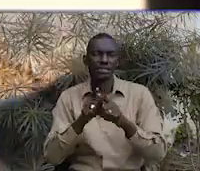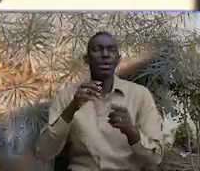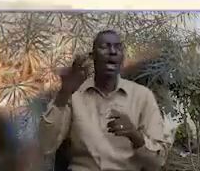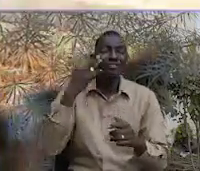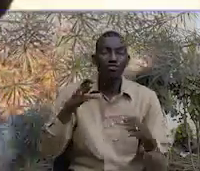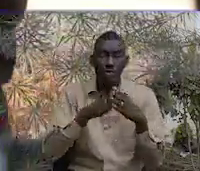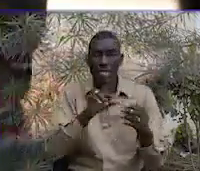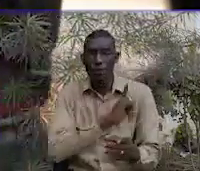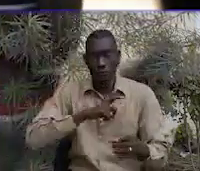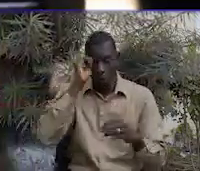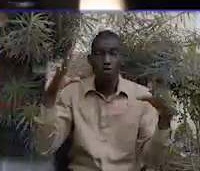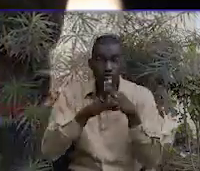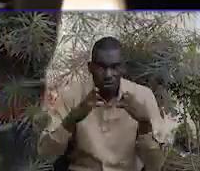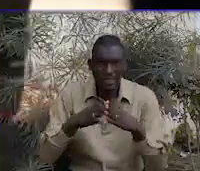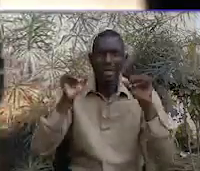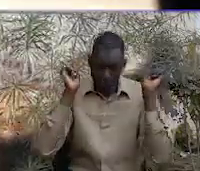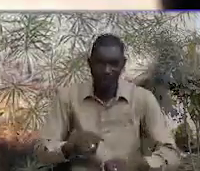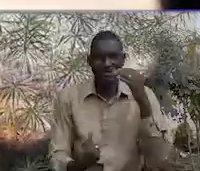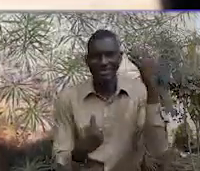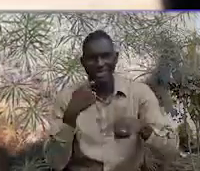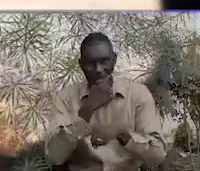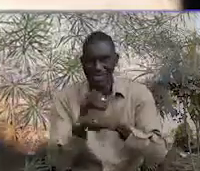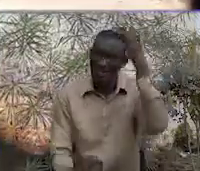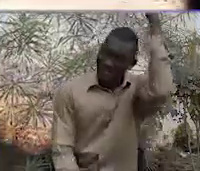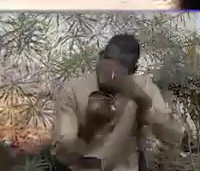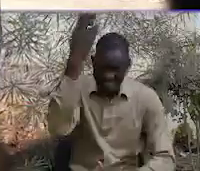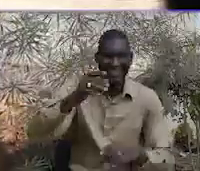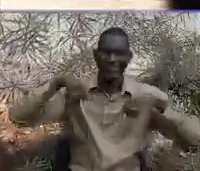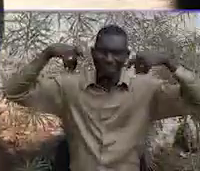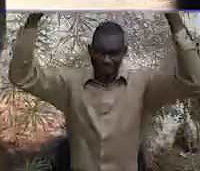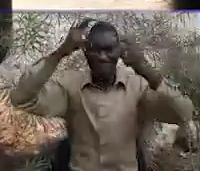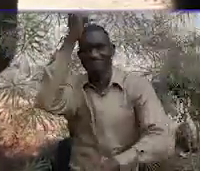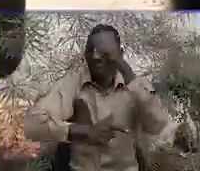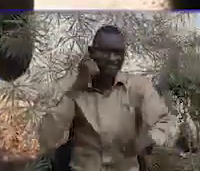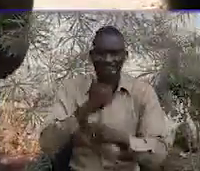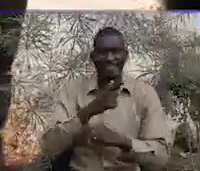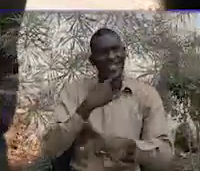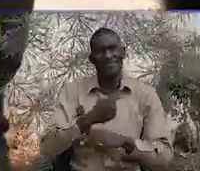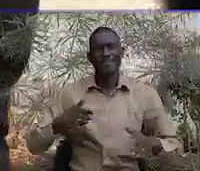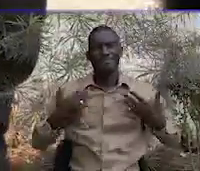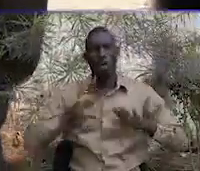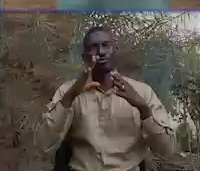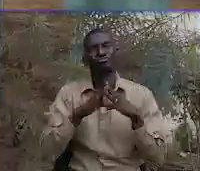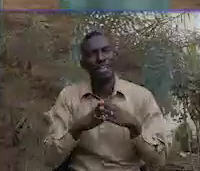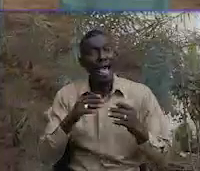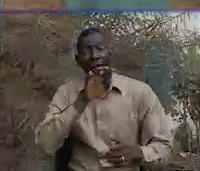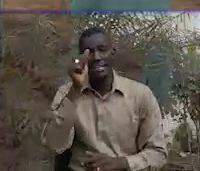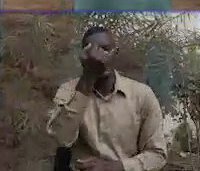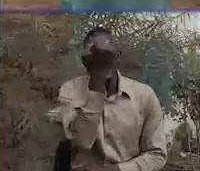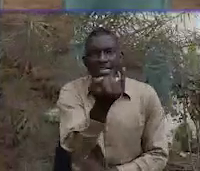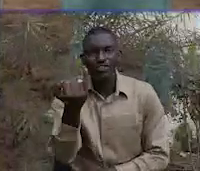narrative right, from black to white, together when we win the fight, our nation will be scaled high across global line.